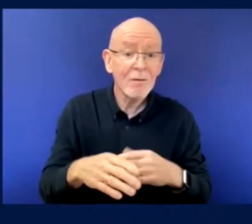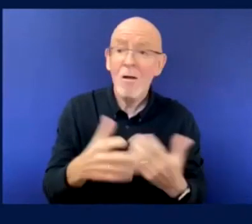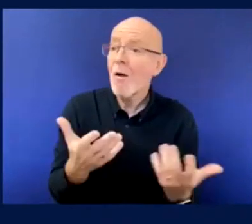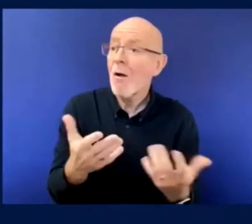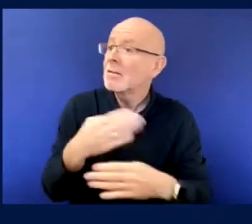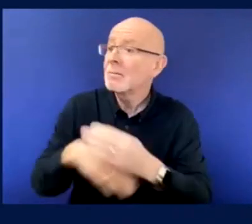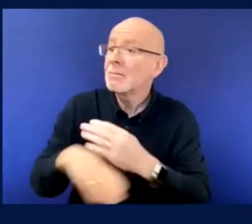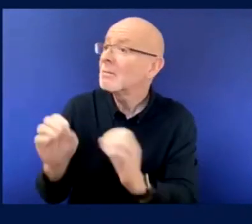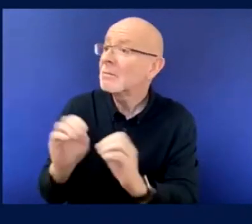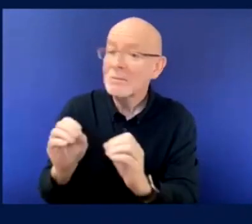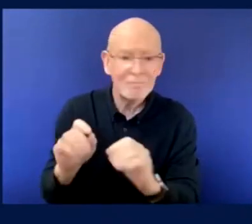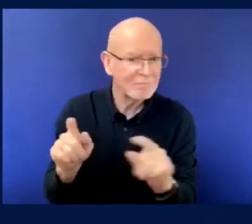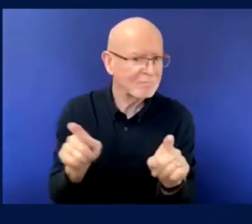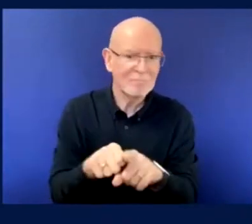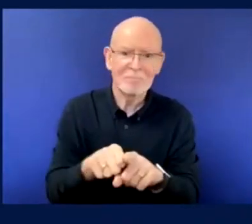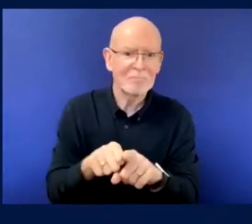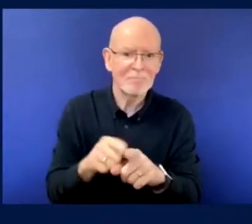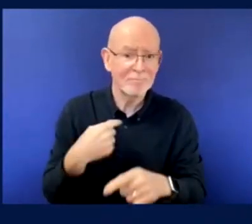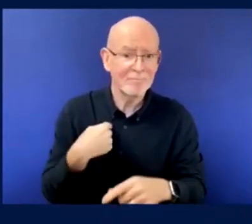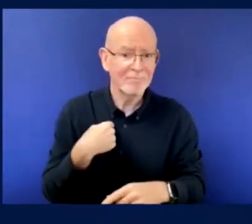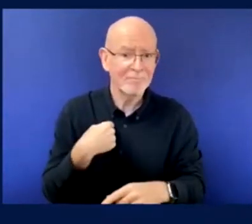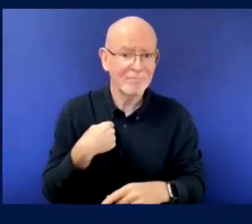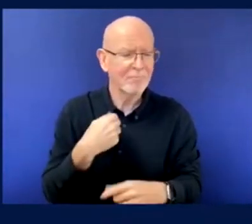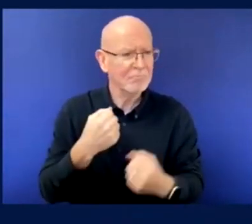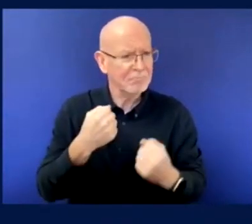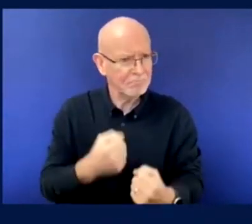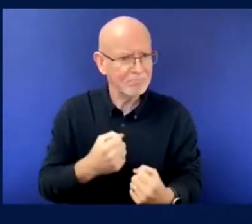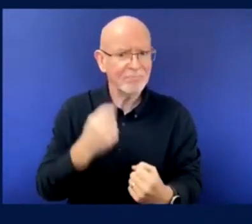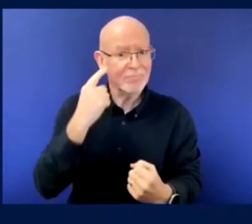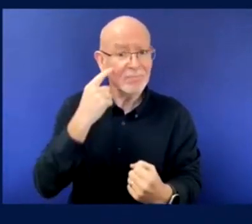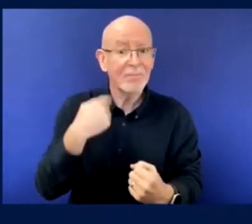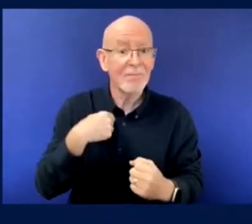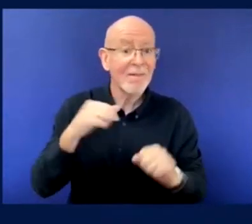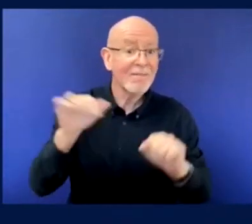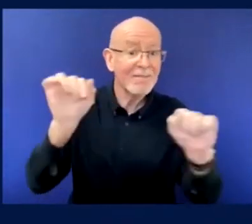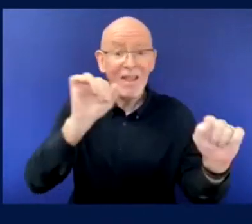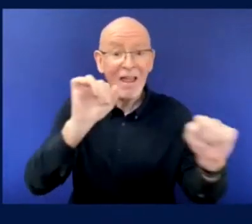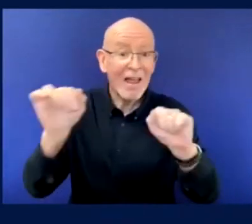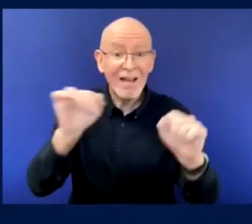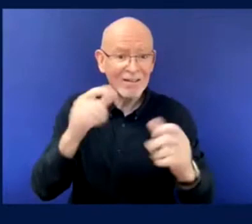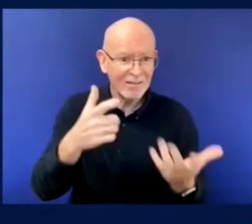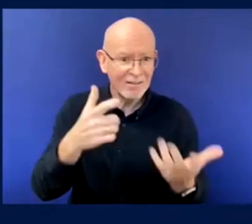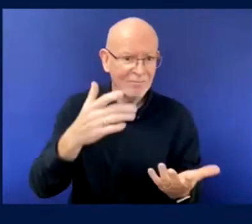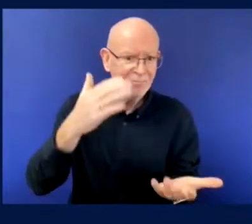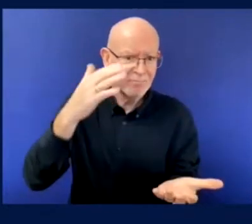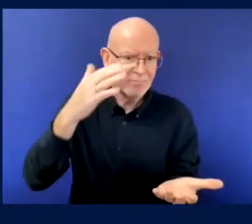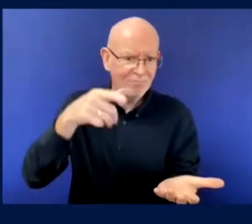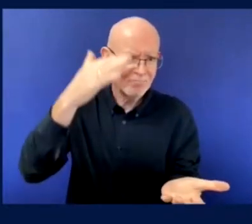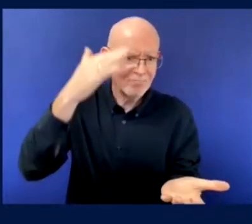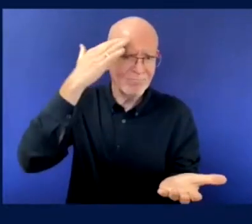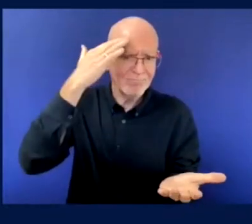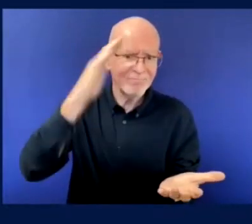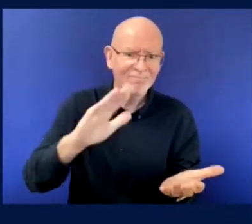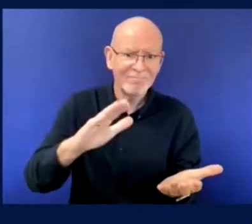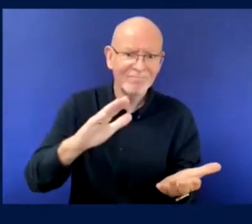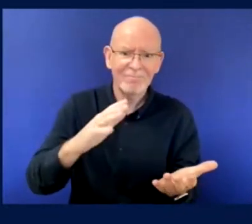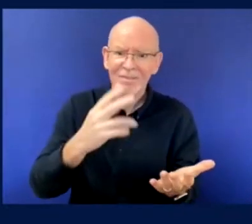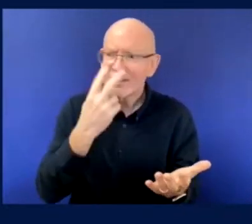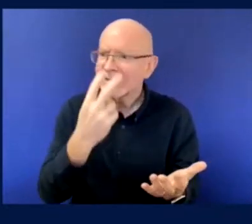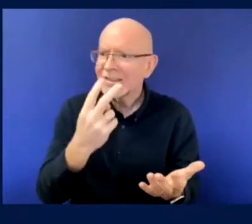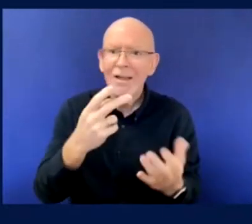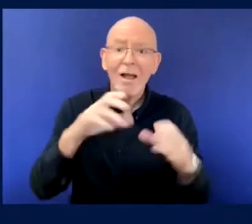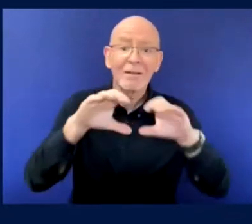uh, from my experience also following different clubs and knowing how they improve, uh, their, um, accessibility. So,